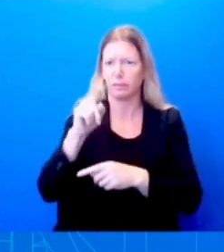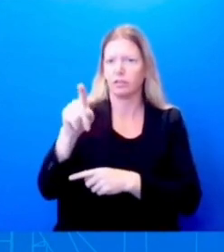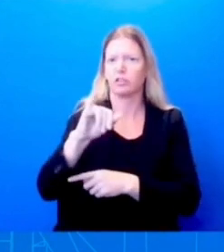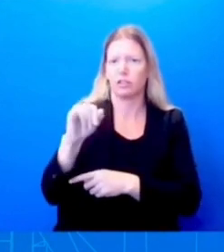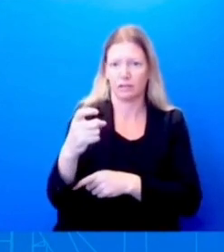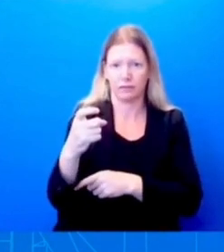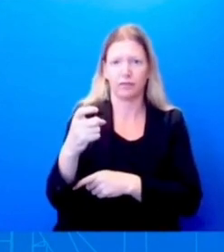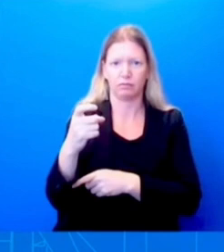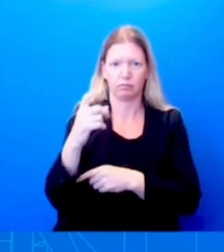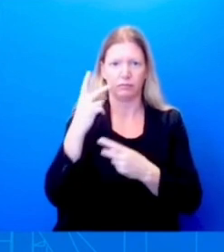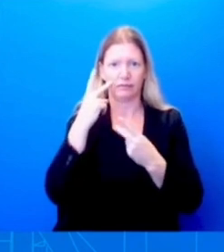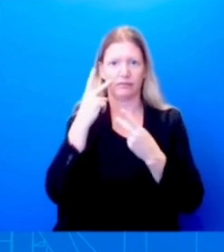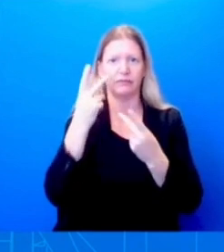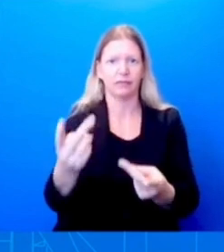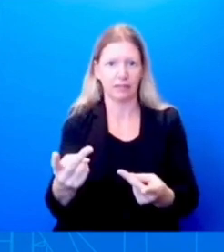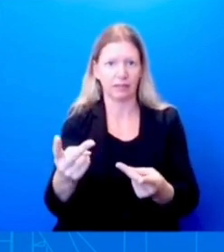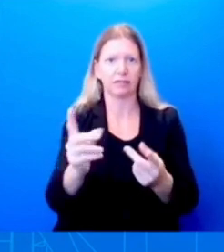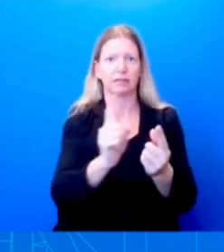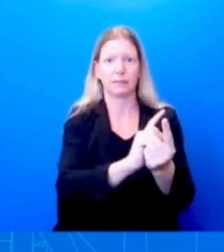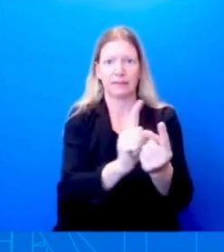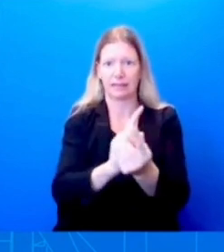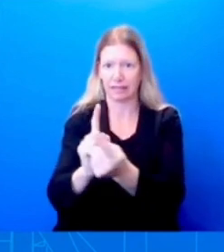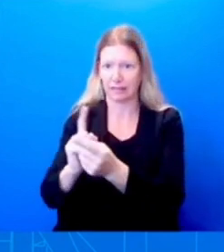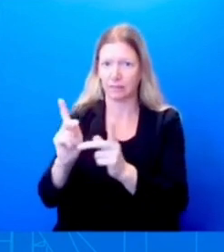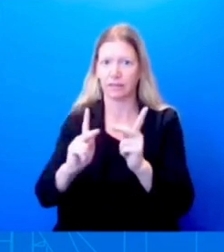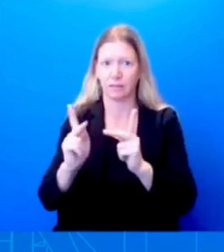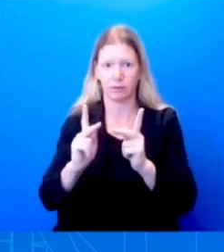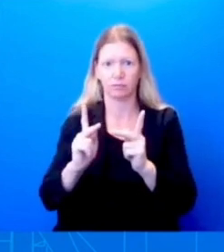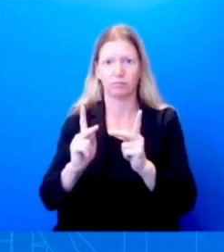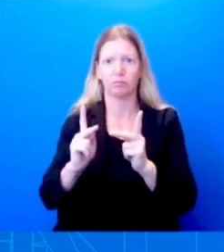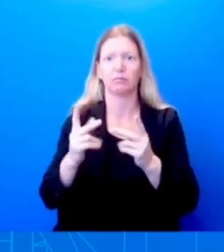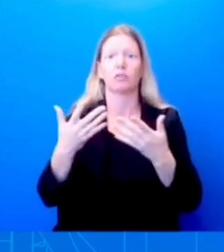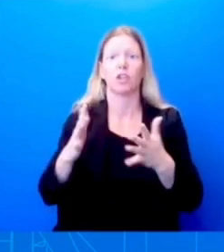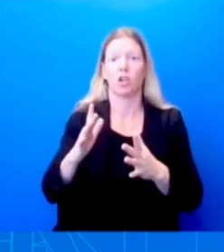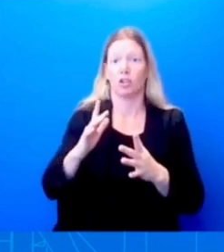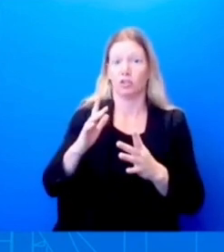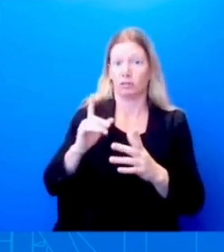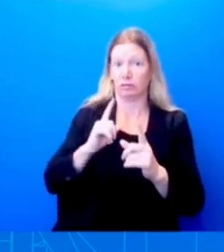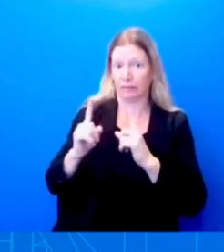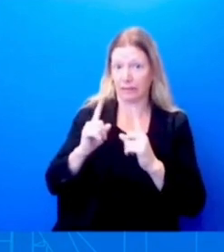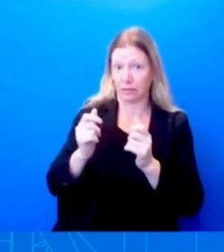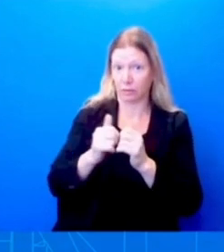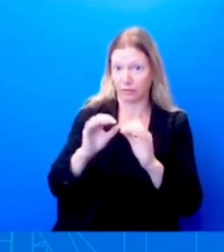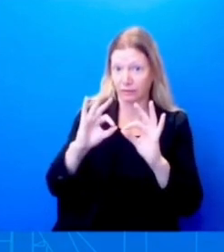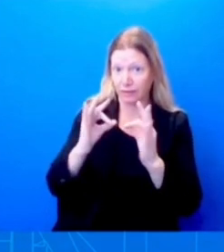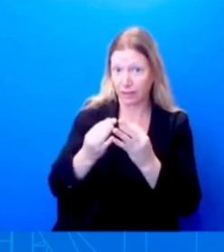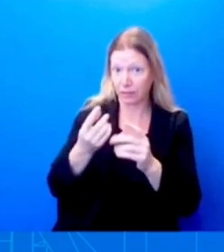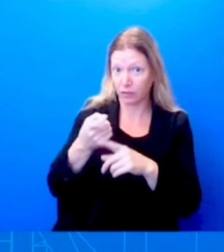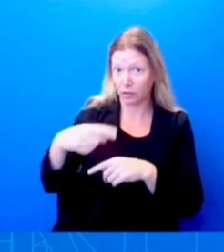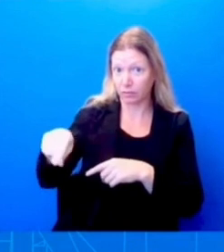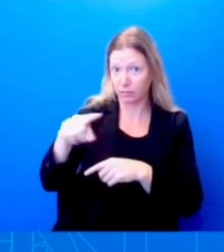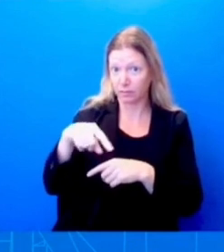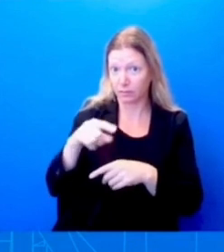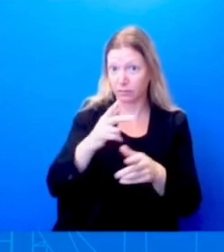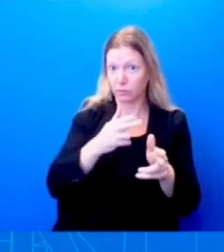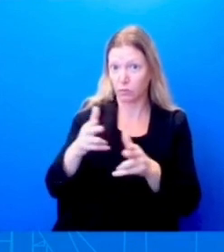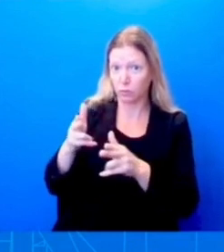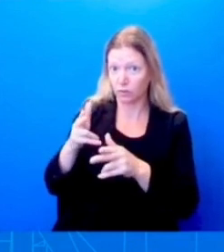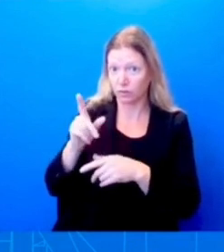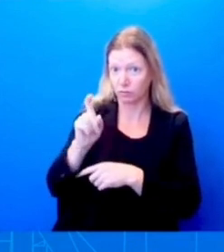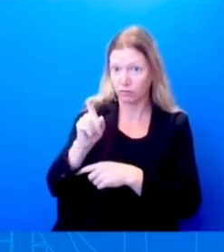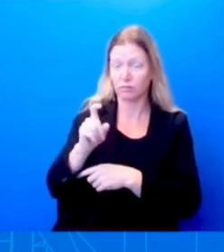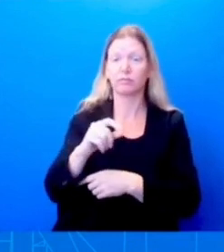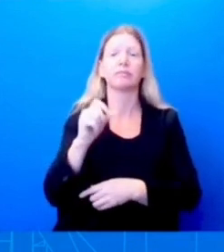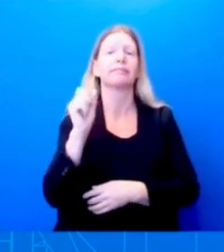And has he spoken yet with any of the families of the victims of that shooting? Mr. As of right now, the President has spoken to the Mayor and